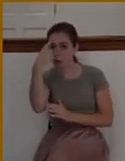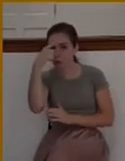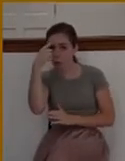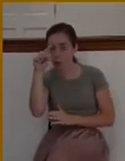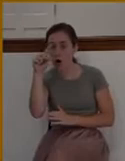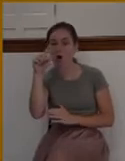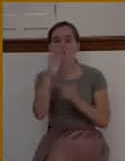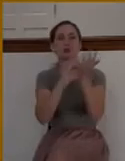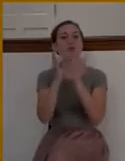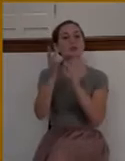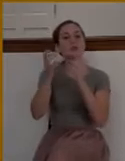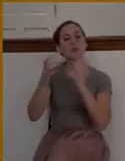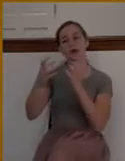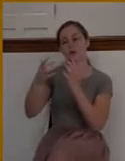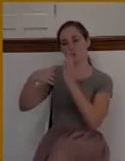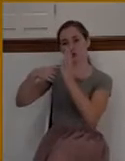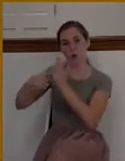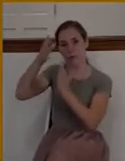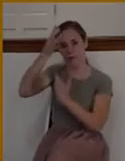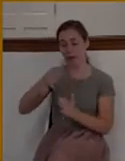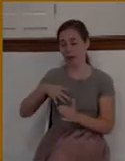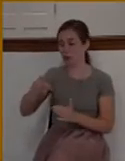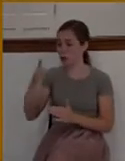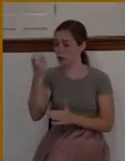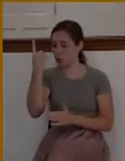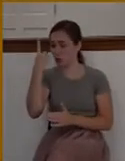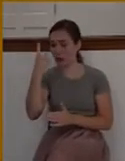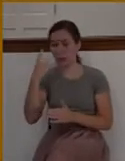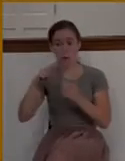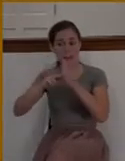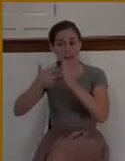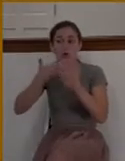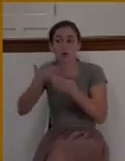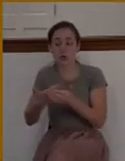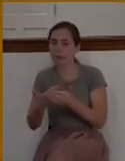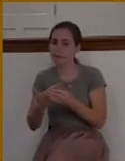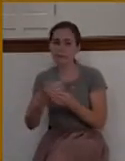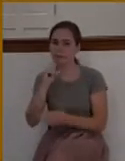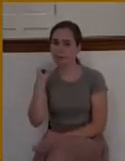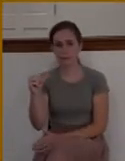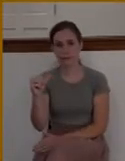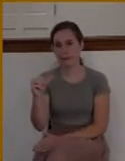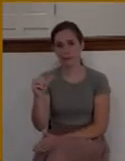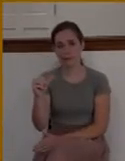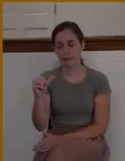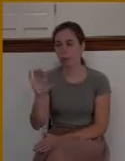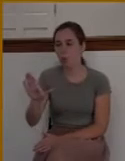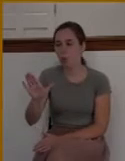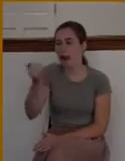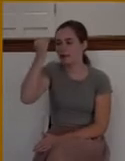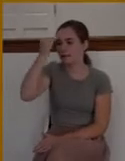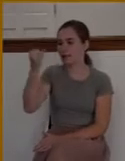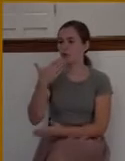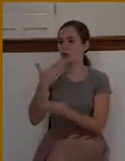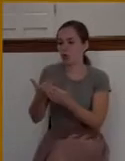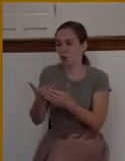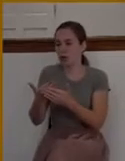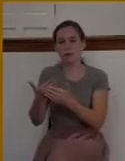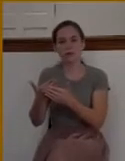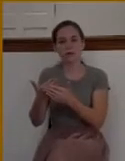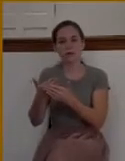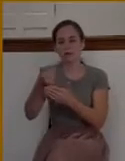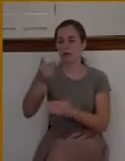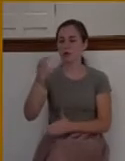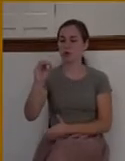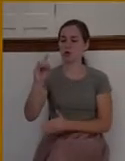understand what real goodness is. He has a wrong idea of goodness. You see, that's the problem with people today.